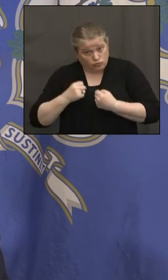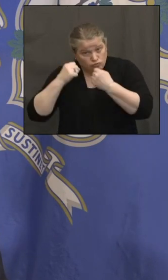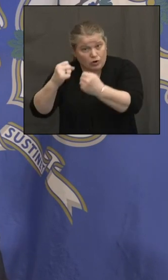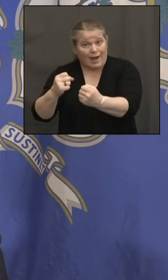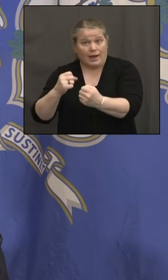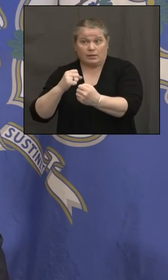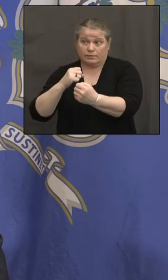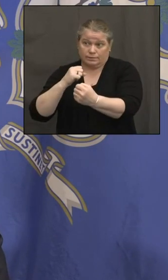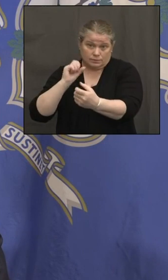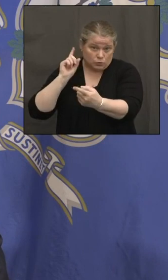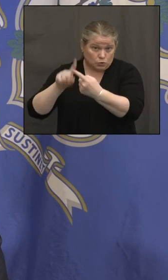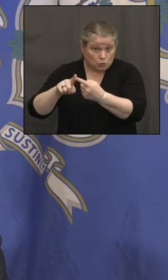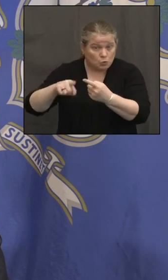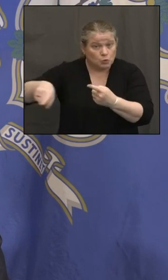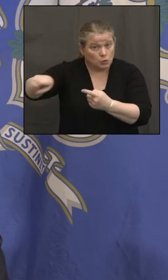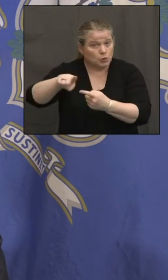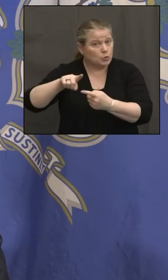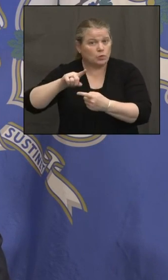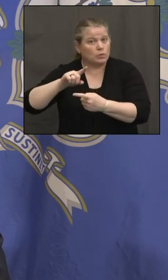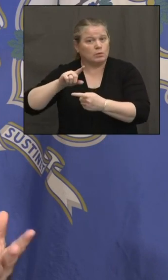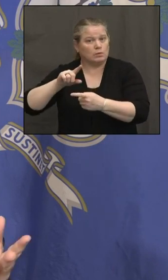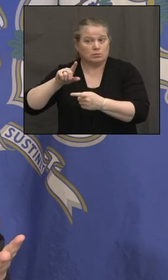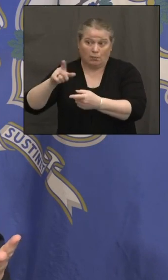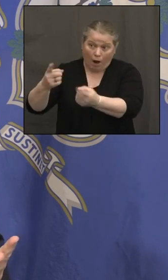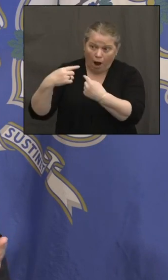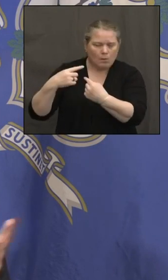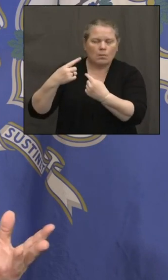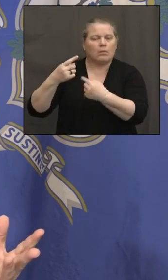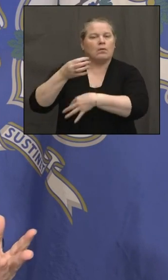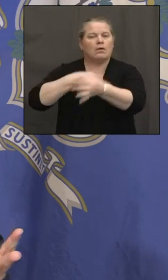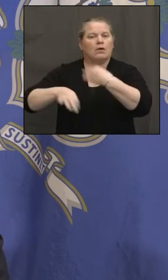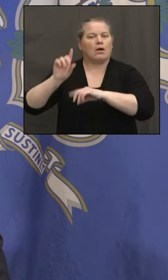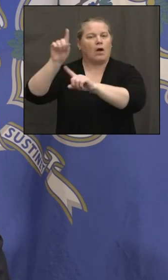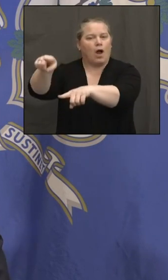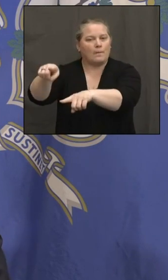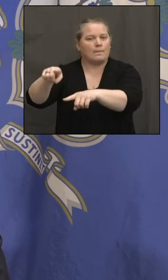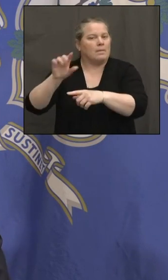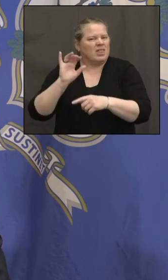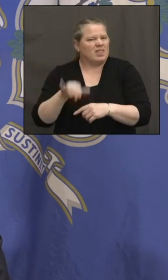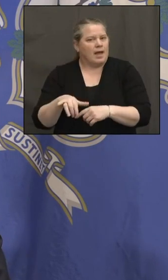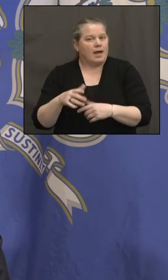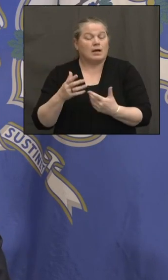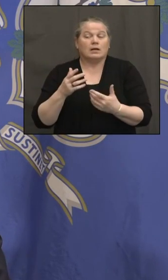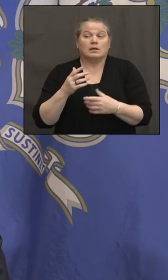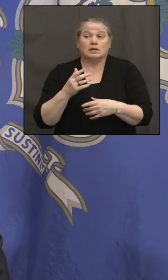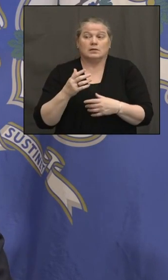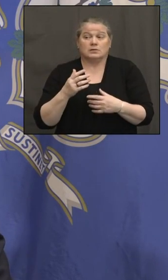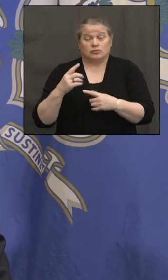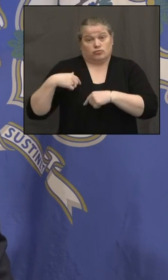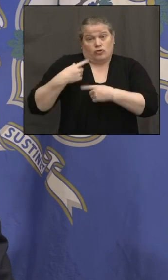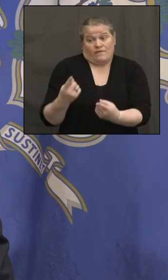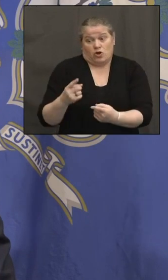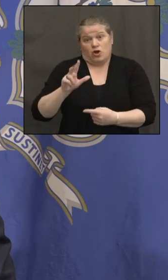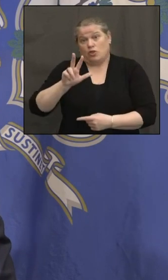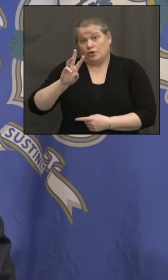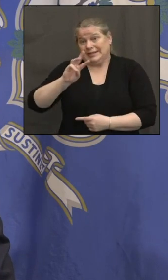and as I said before, maybe we only have 36% vaccinated to date, but look at the